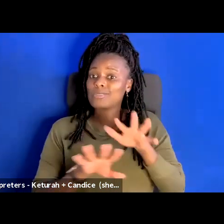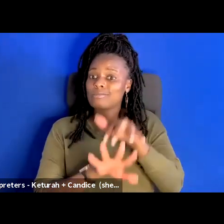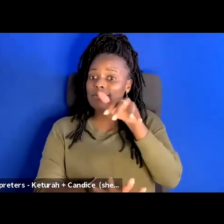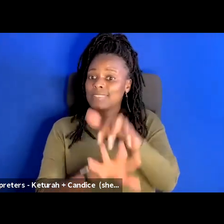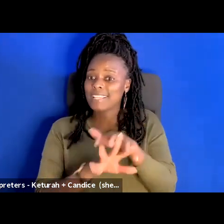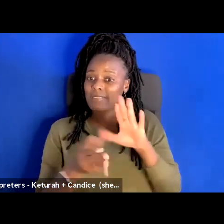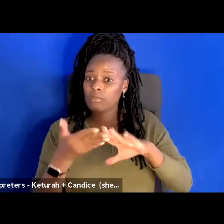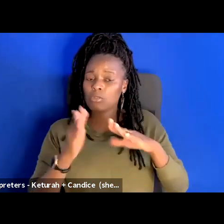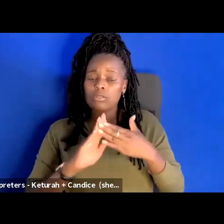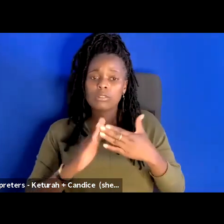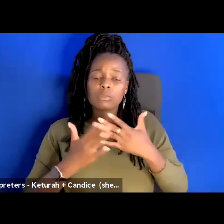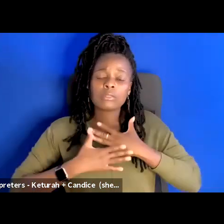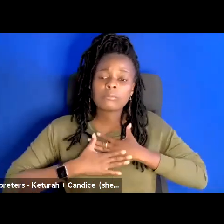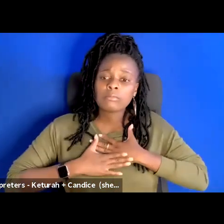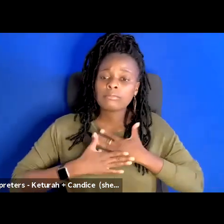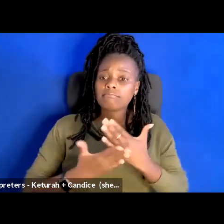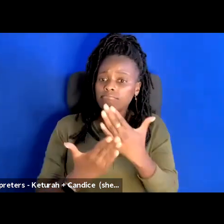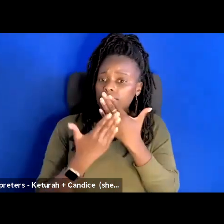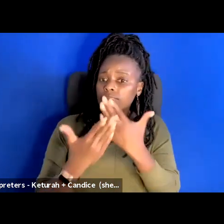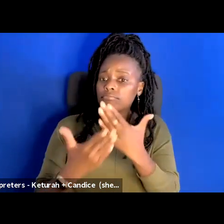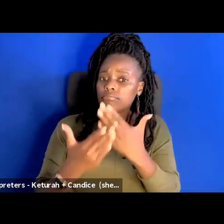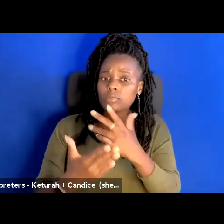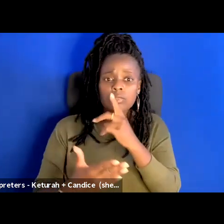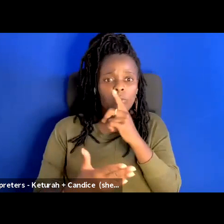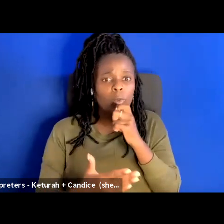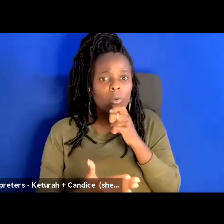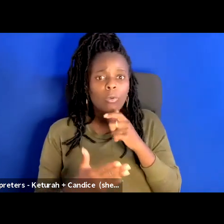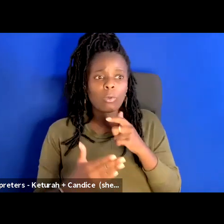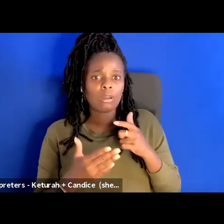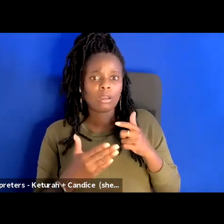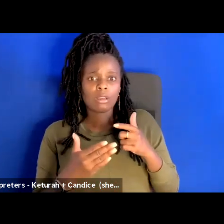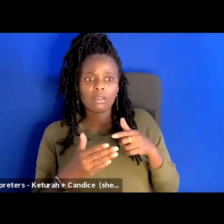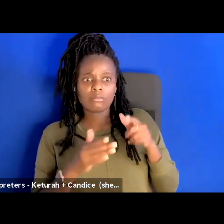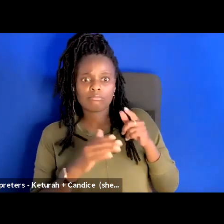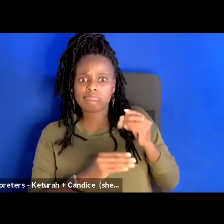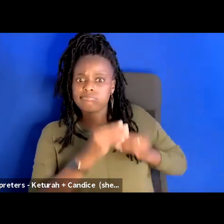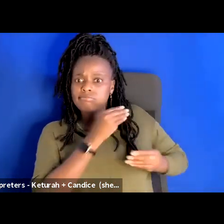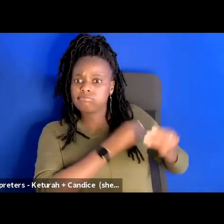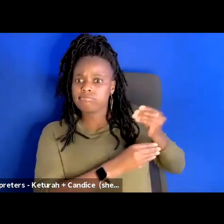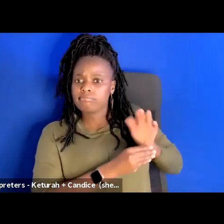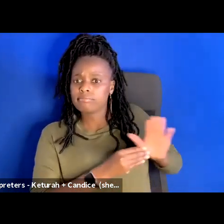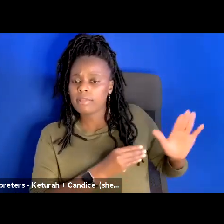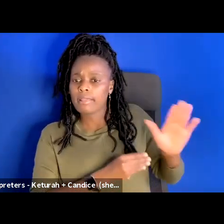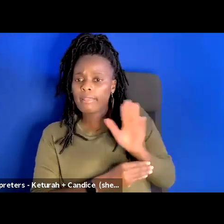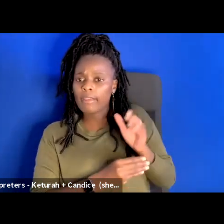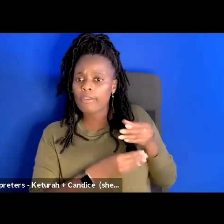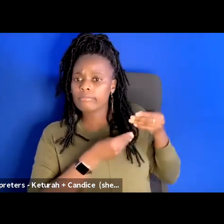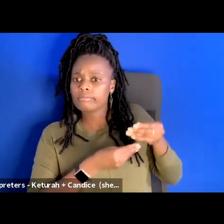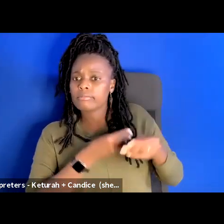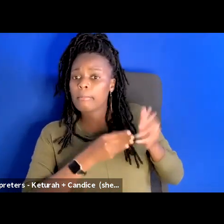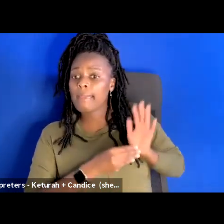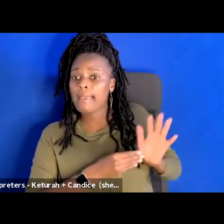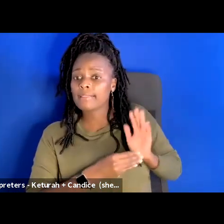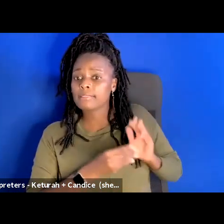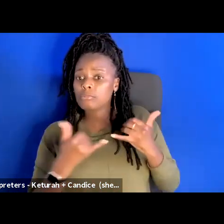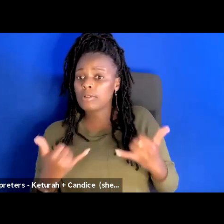gratitude to those who have stewarded this land and offer our respect to their elders past, present and future. So I do want to go ahead